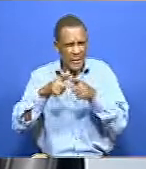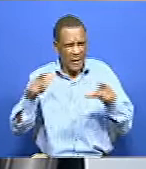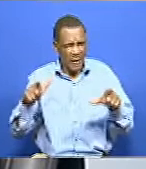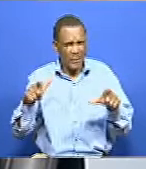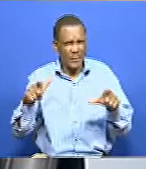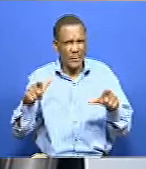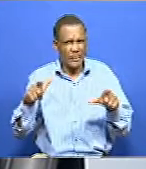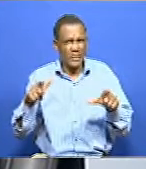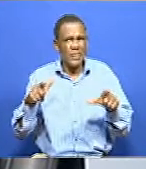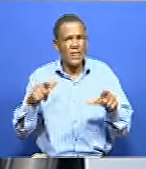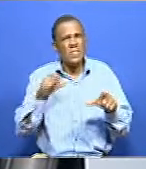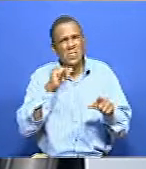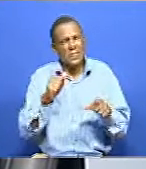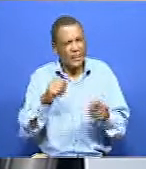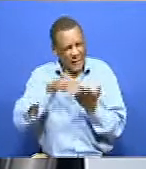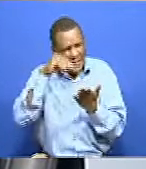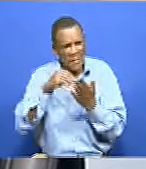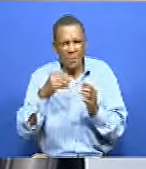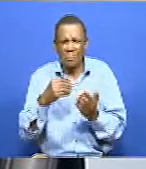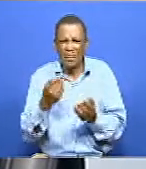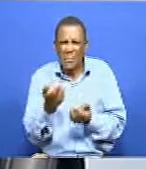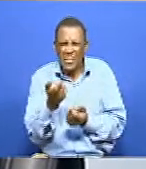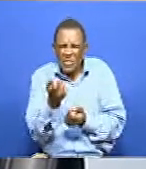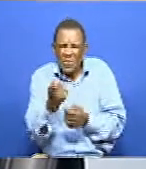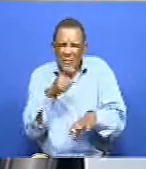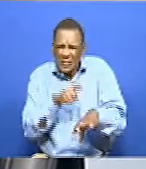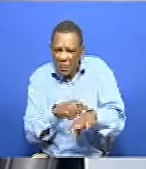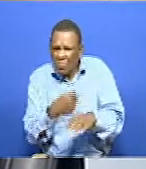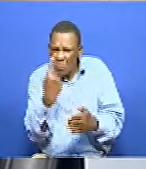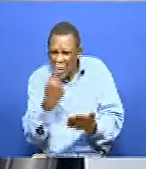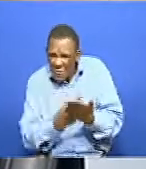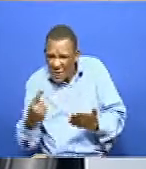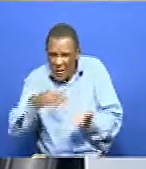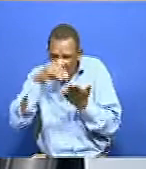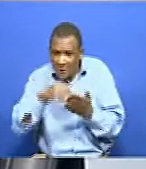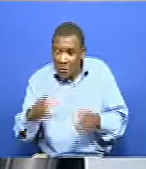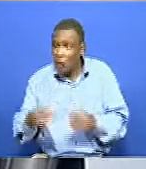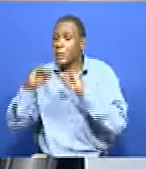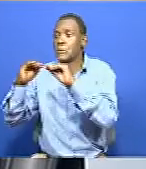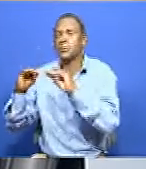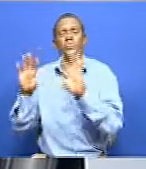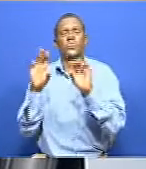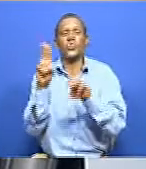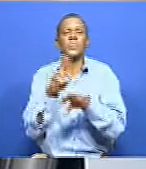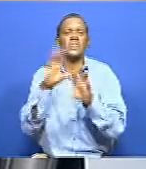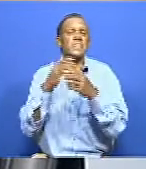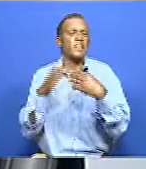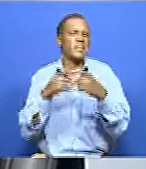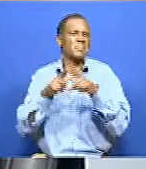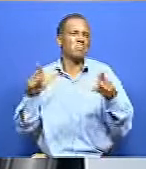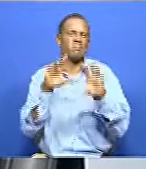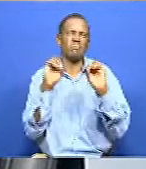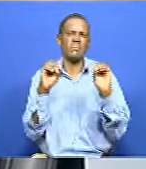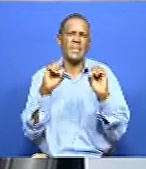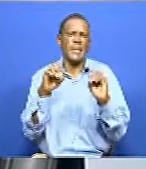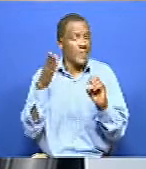not something that you just learn within a week or within a day, and then you go and deliver. So really, the practicality of it, it's a little